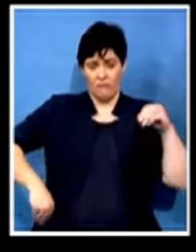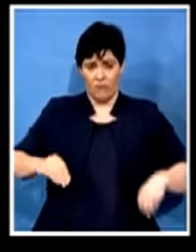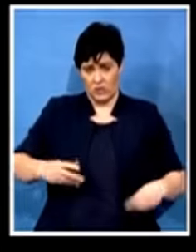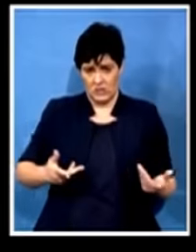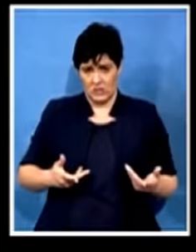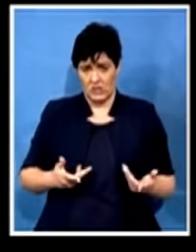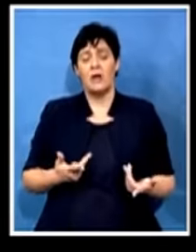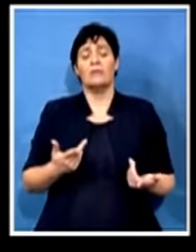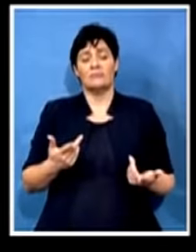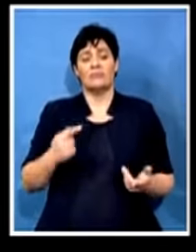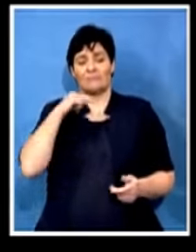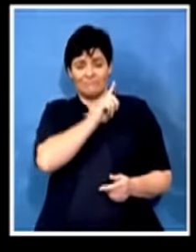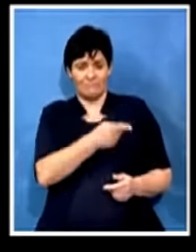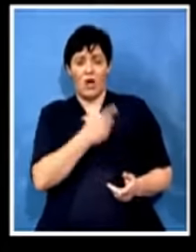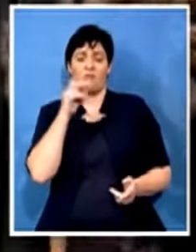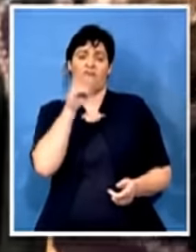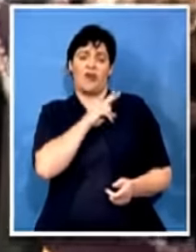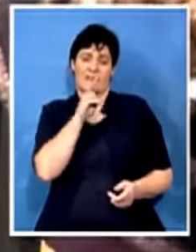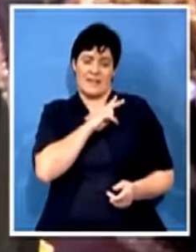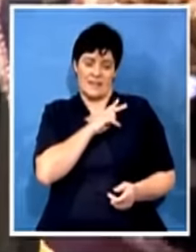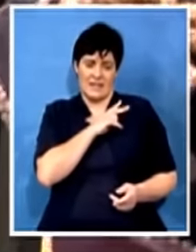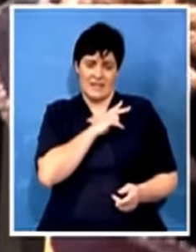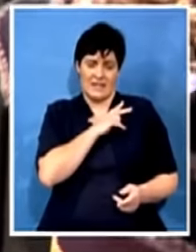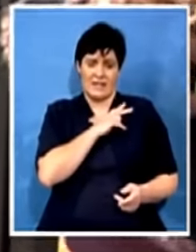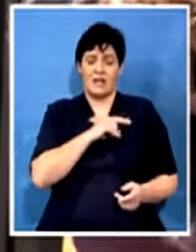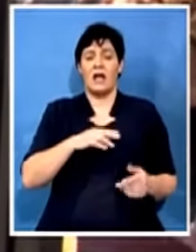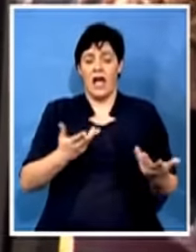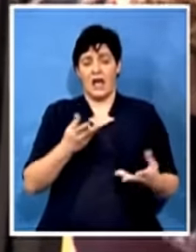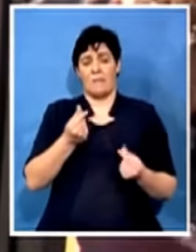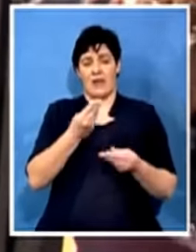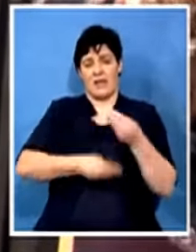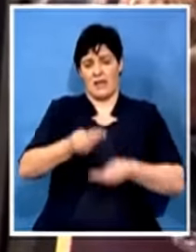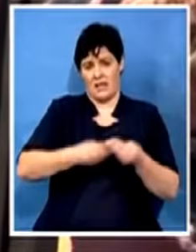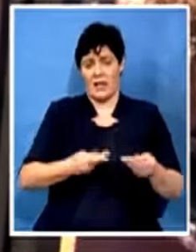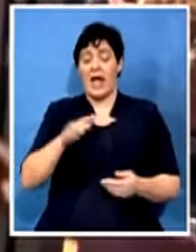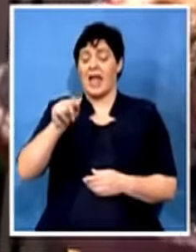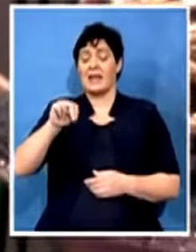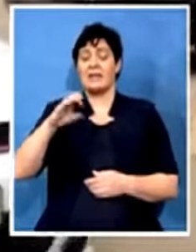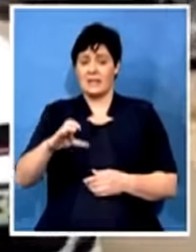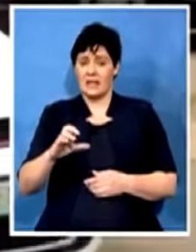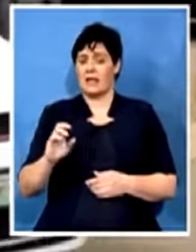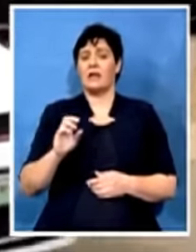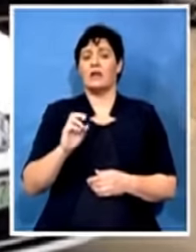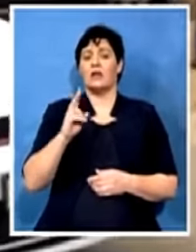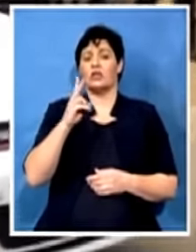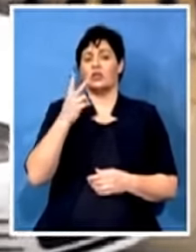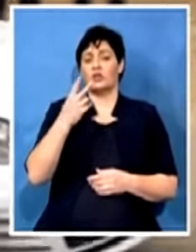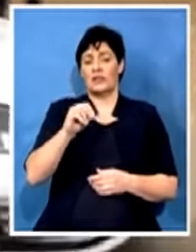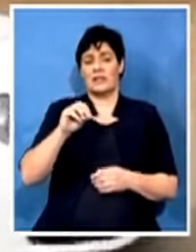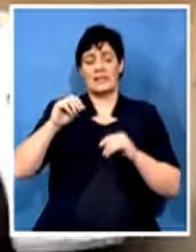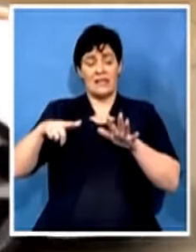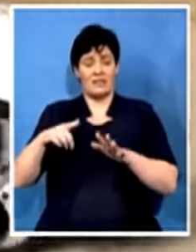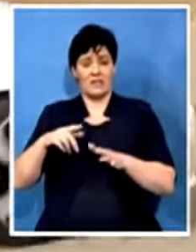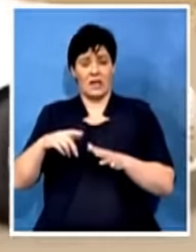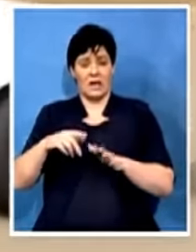with fraud and corruption and money laundering. And the ANC has a 2017 conference resolution that all leaders who are charged with